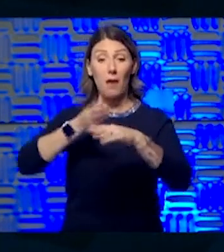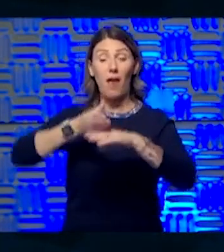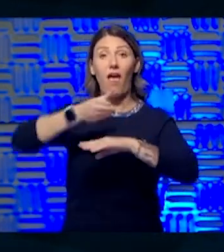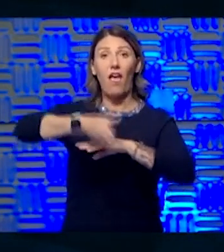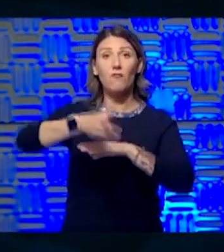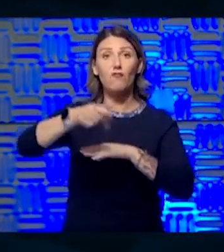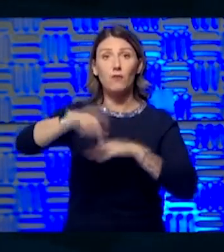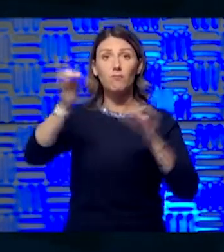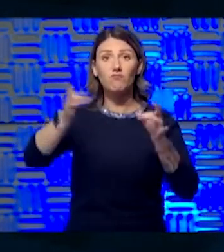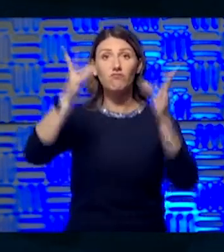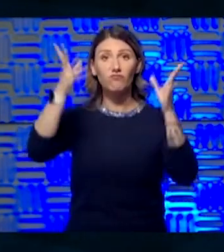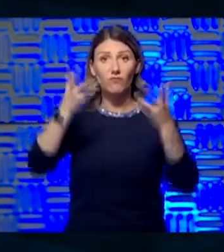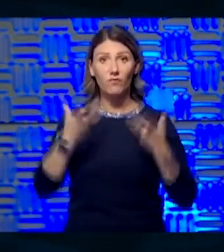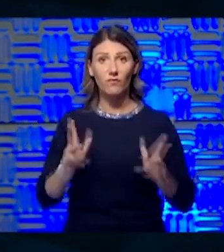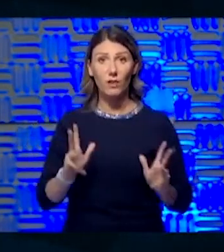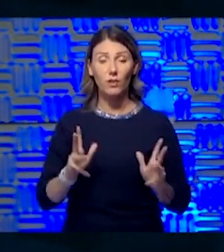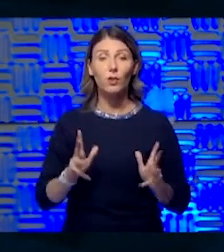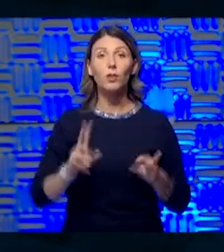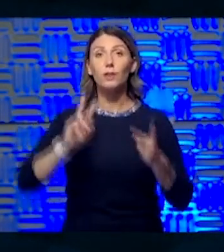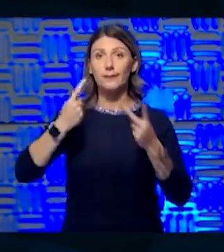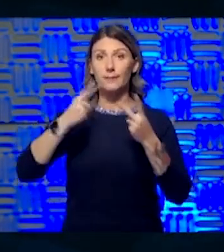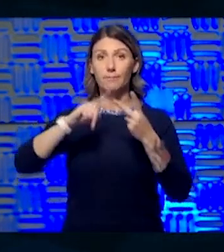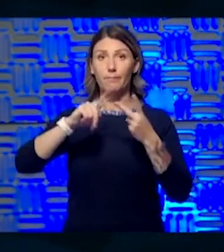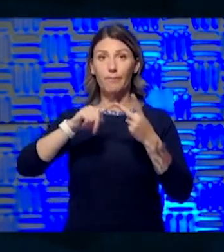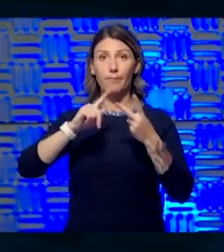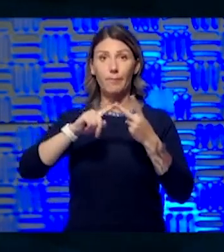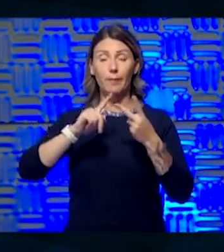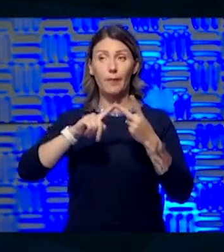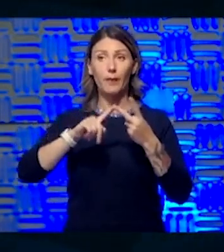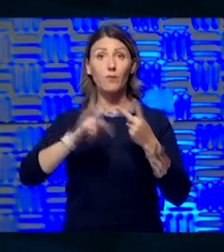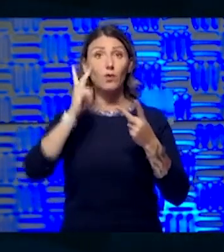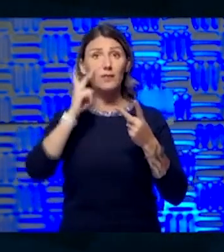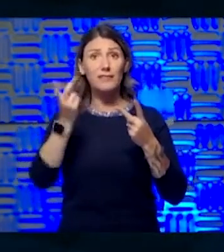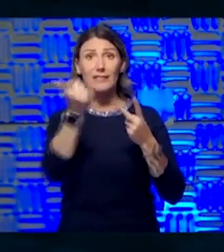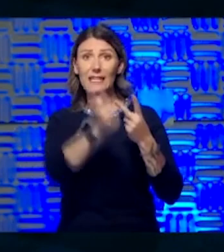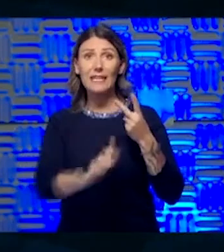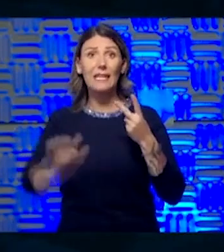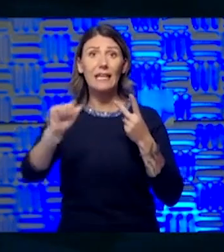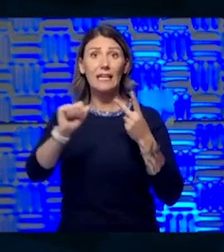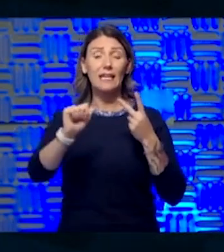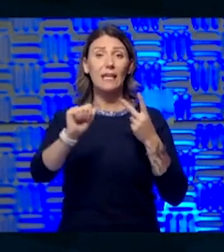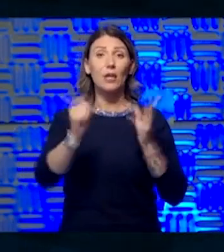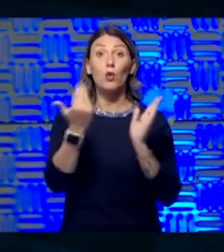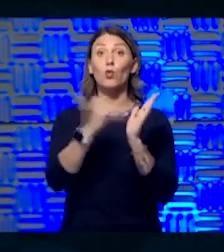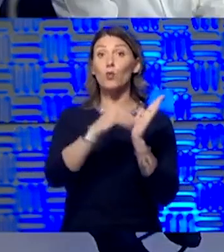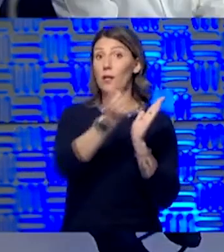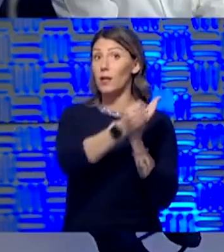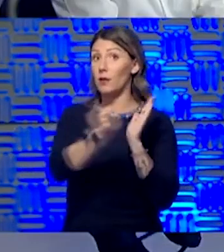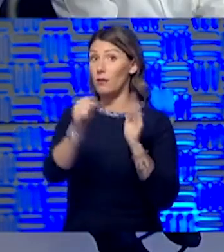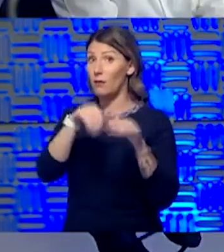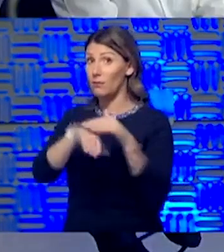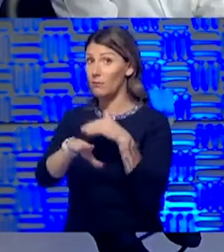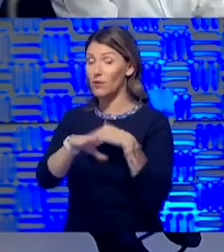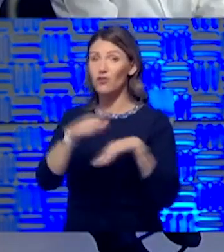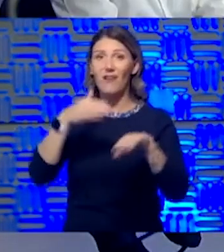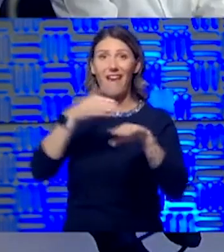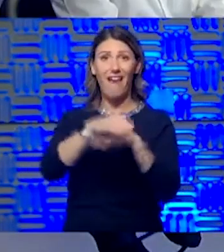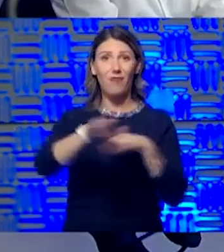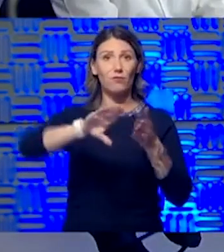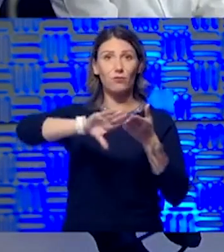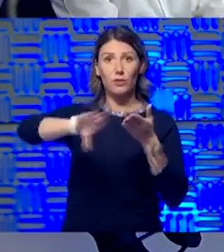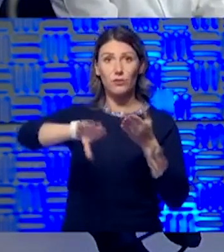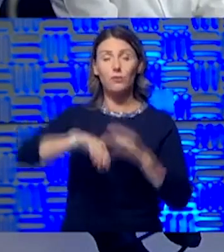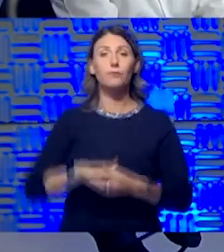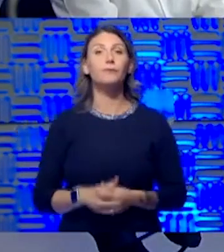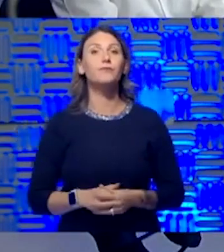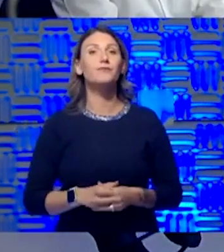And the other question is, have you seen any rate of readmission after discharge? Well, let me go to our folks